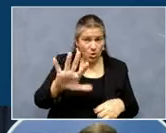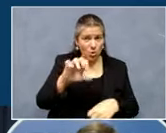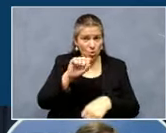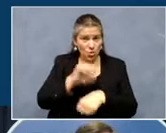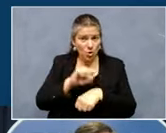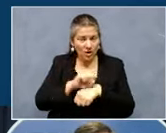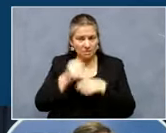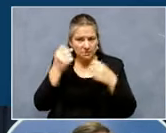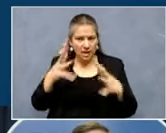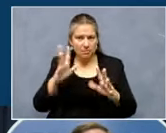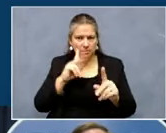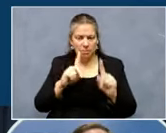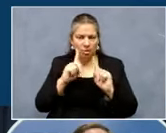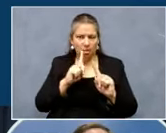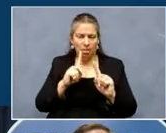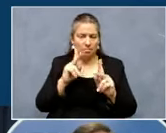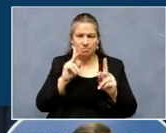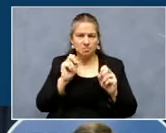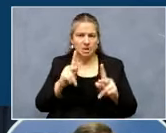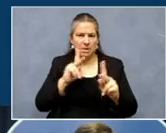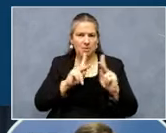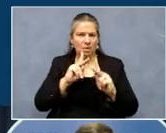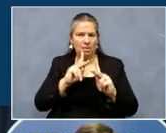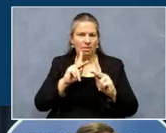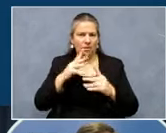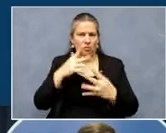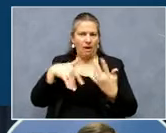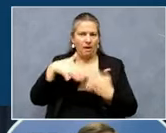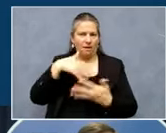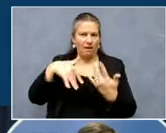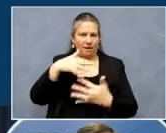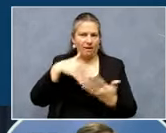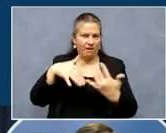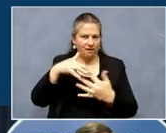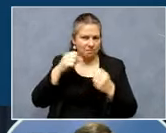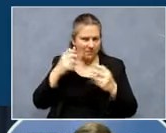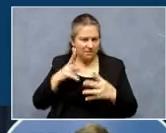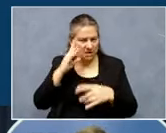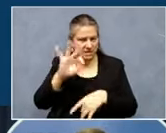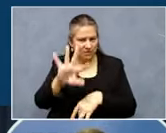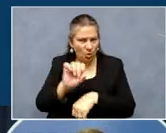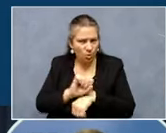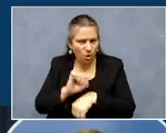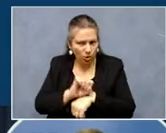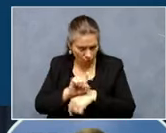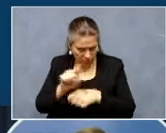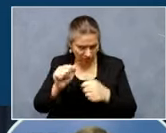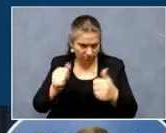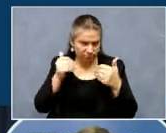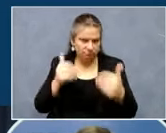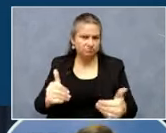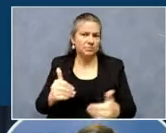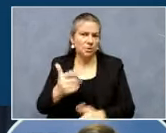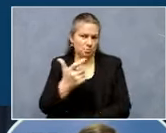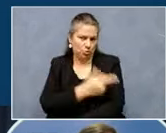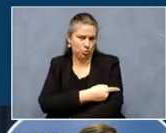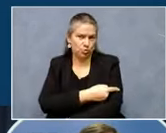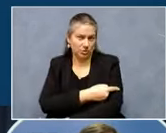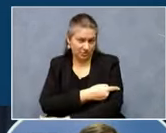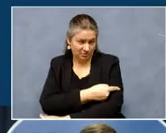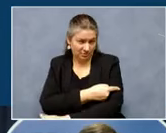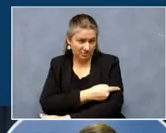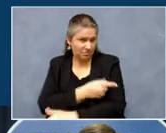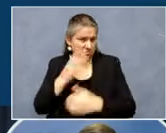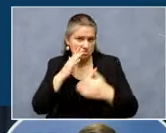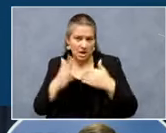no matter what booster you, no matter what vaccine you got, you can get a booster. I want to go over that one more time. Over